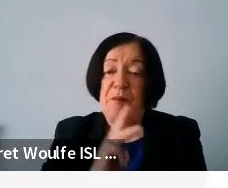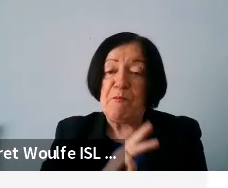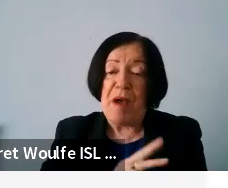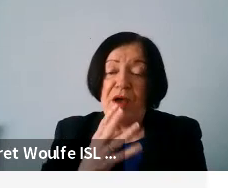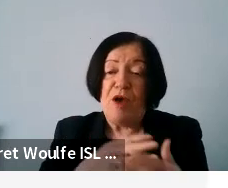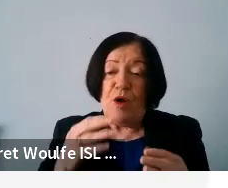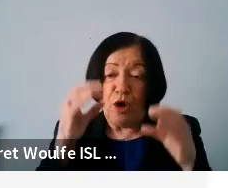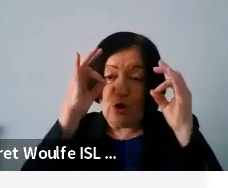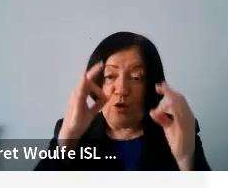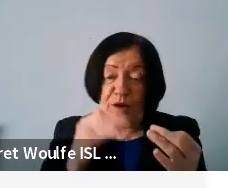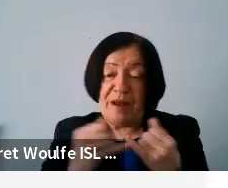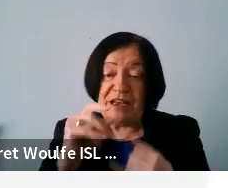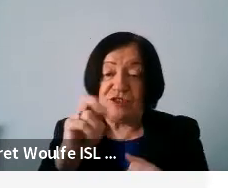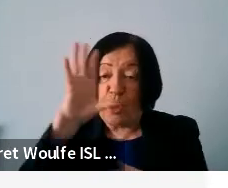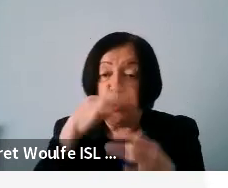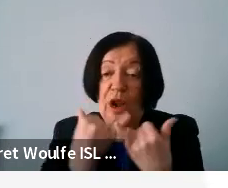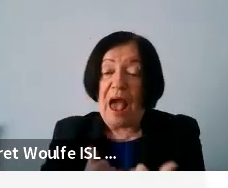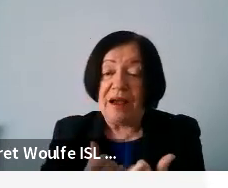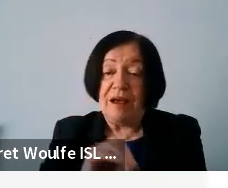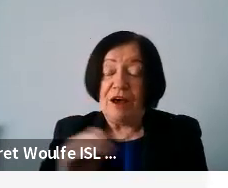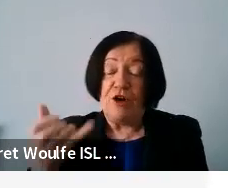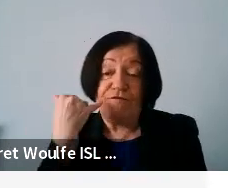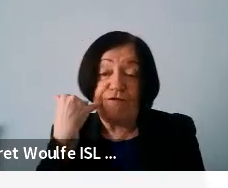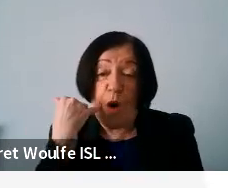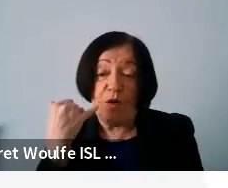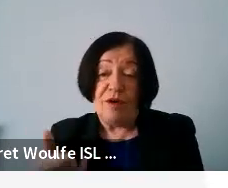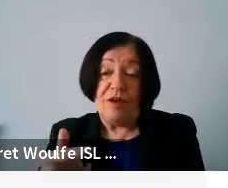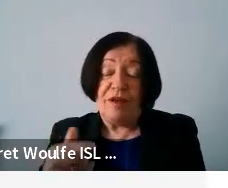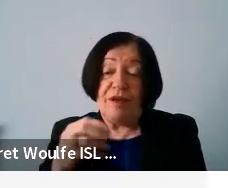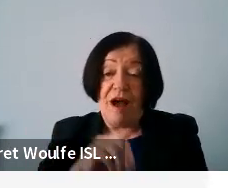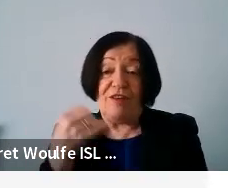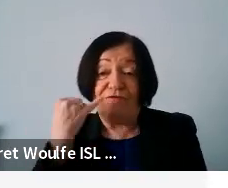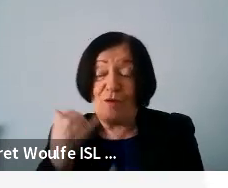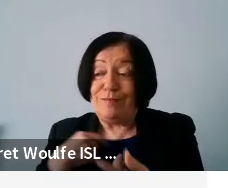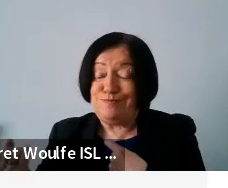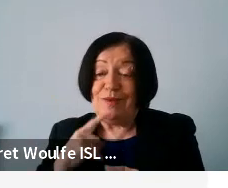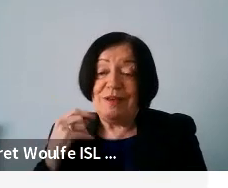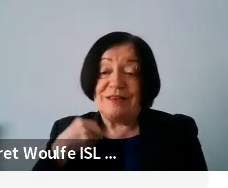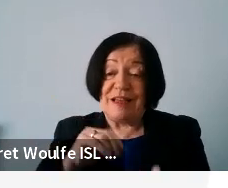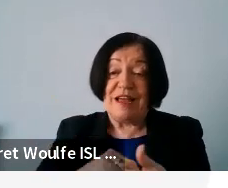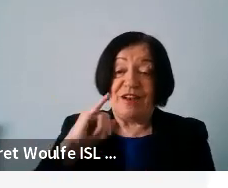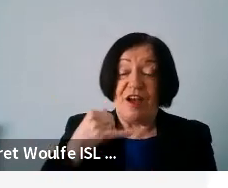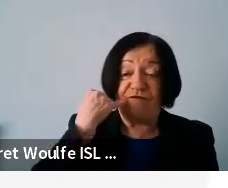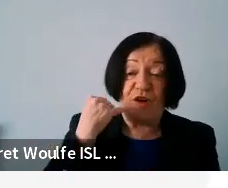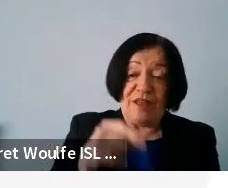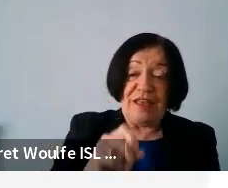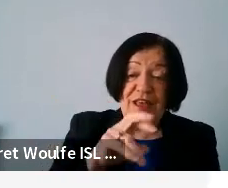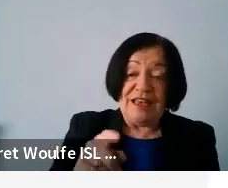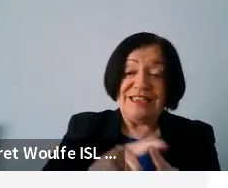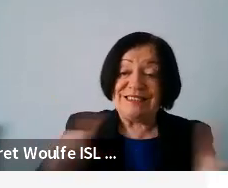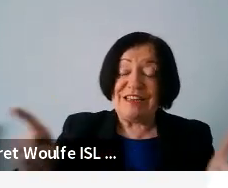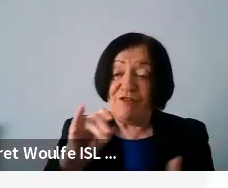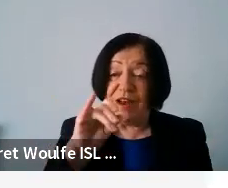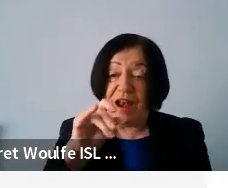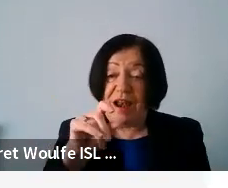what the Google Play Store app looked like on her phone, over the phone, because I have an iPhone and the App Store logo is completely different.